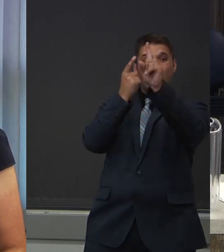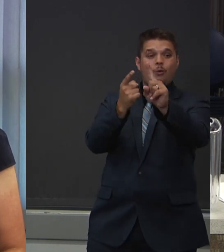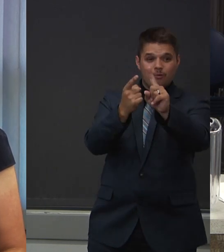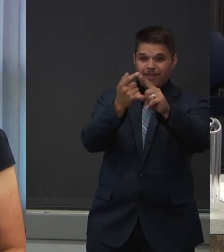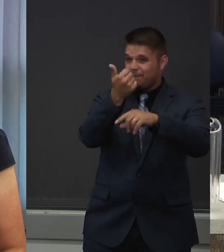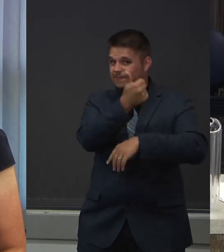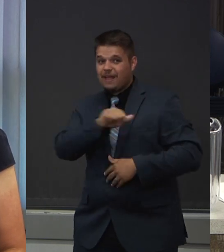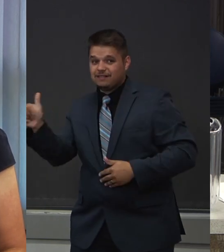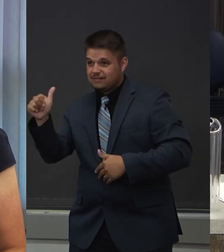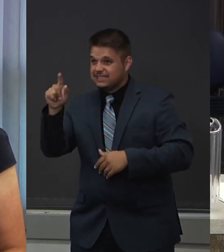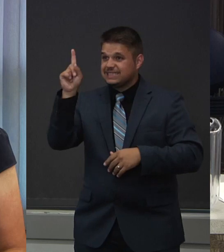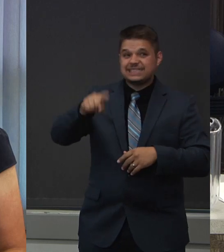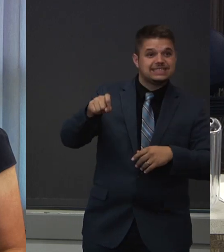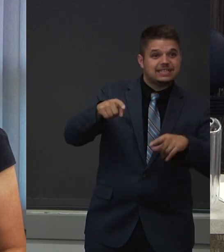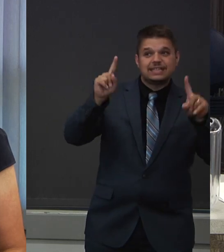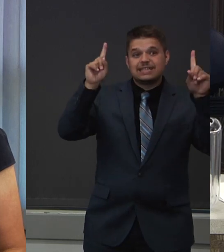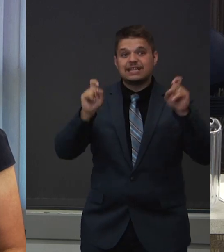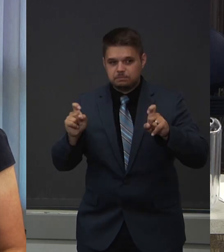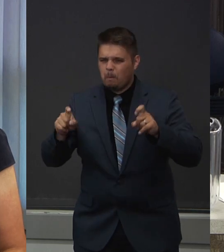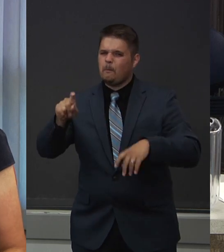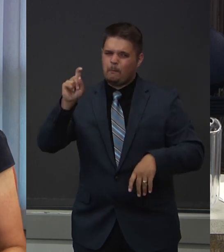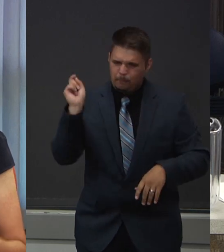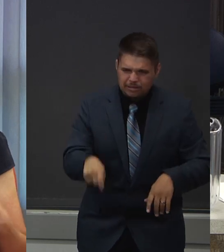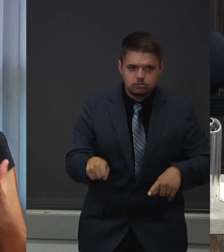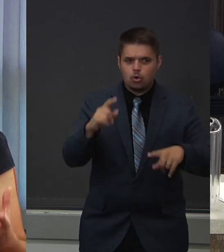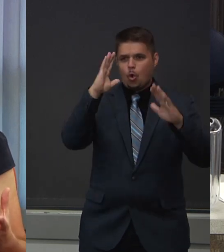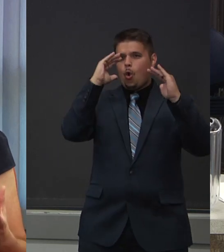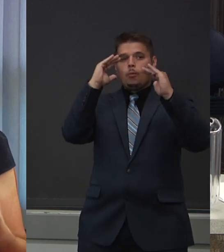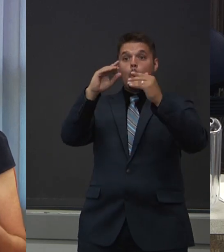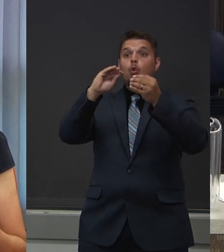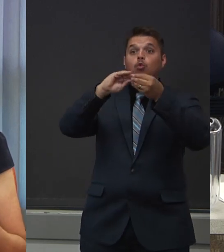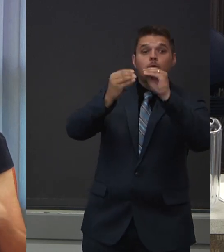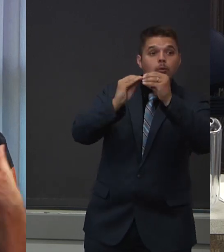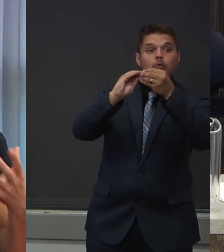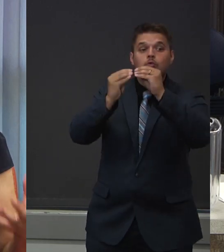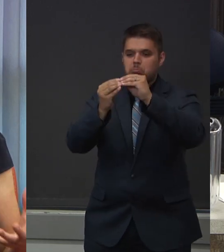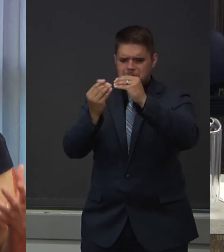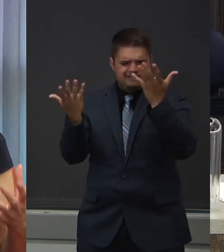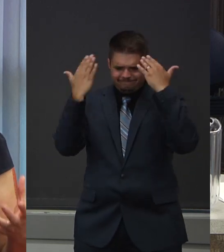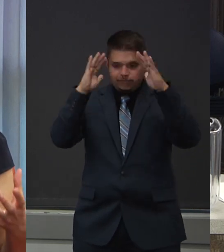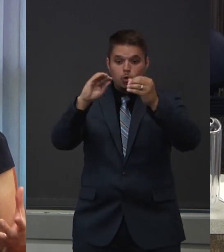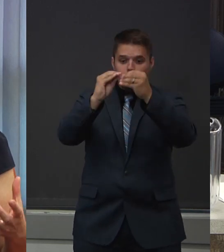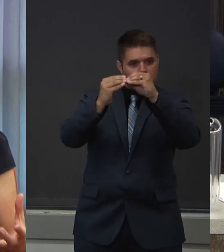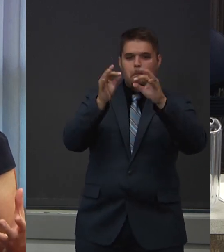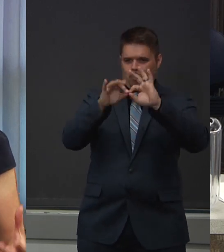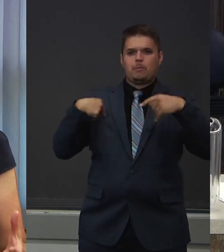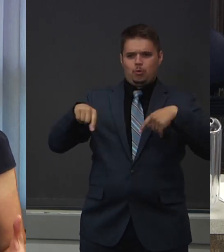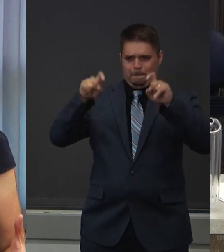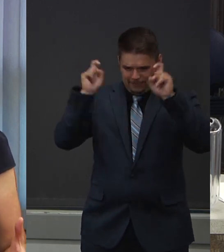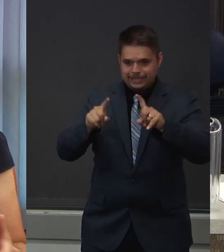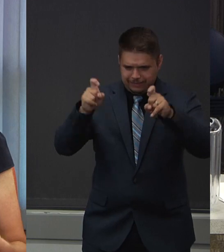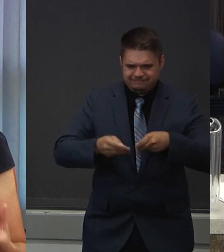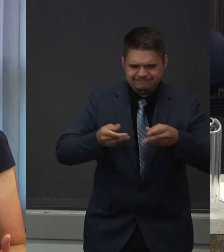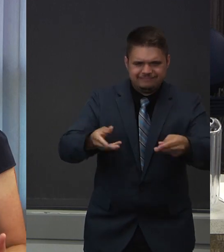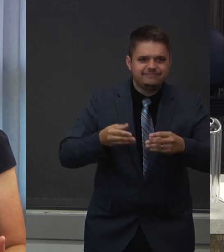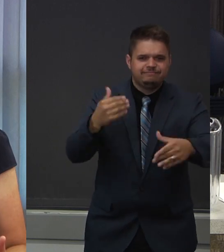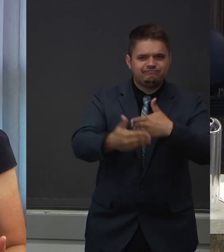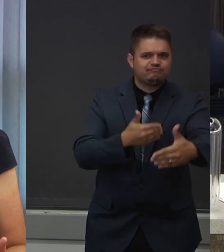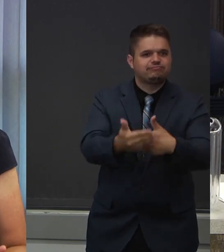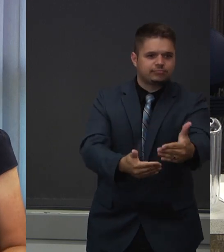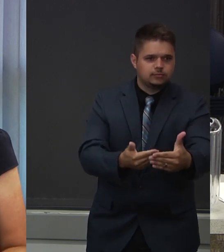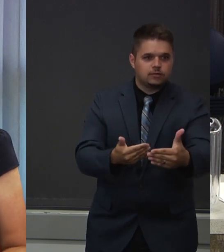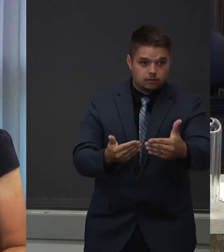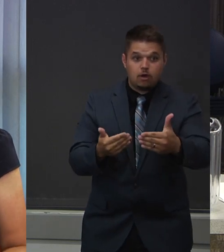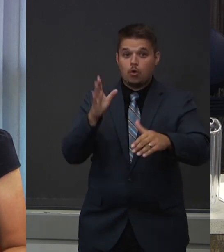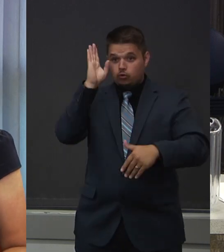to put a number to that. Our goal is really to identify people with COVID-19 in our community